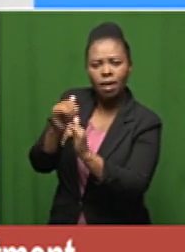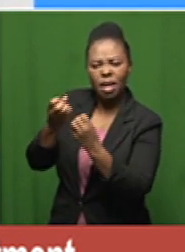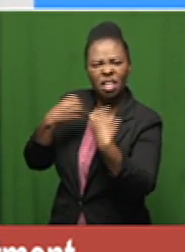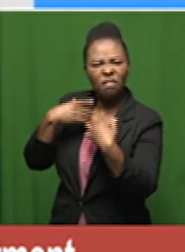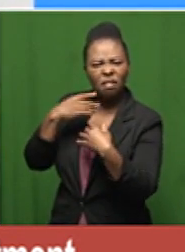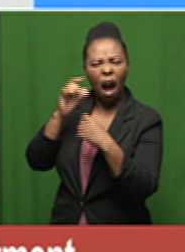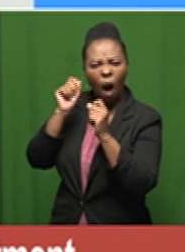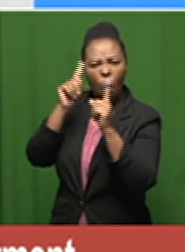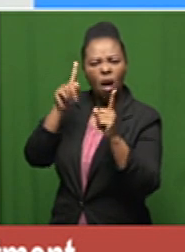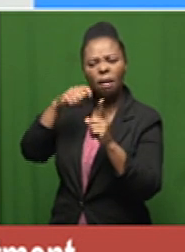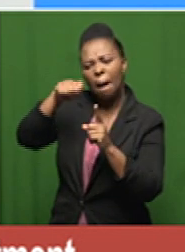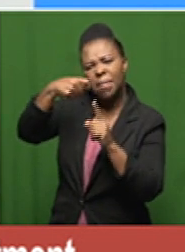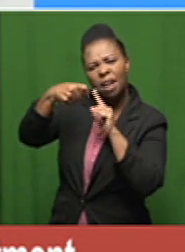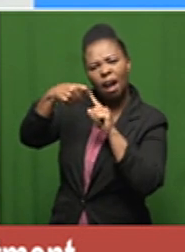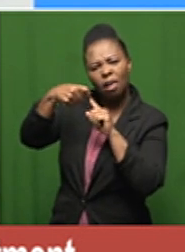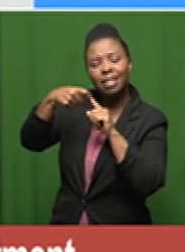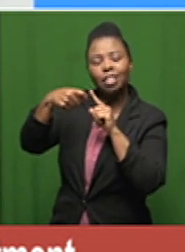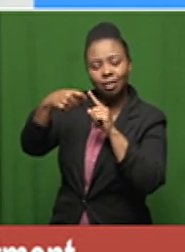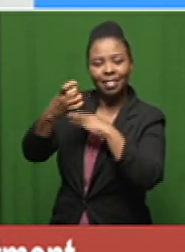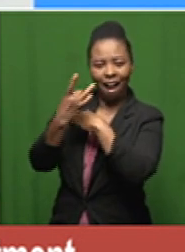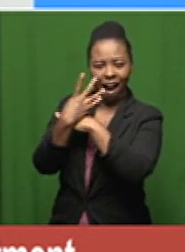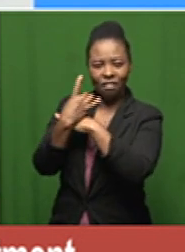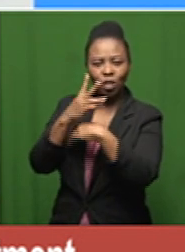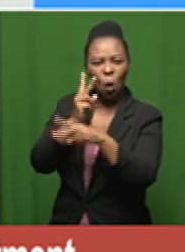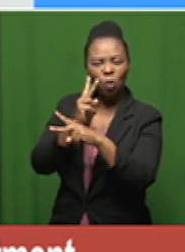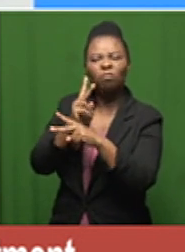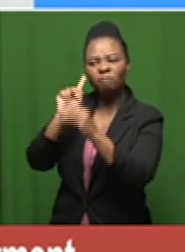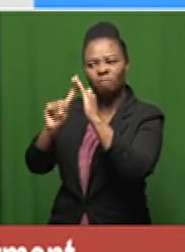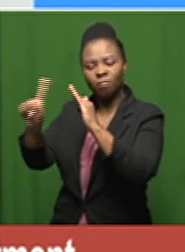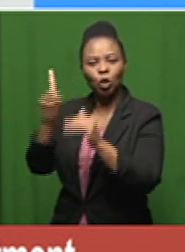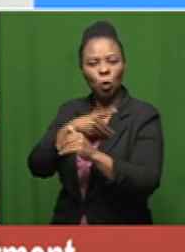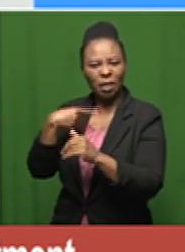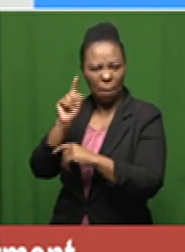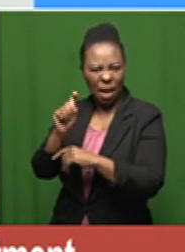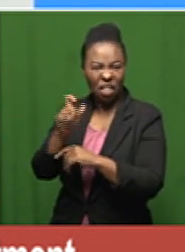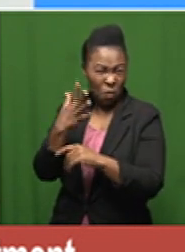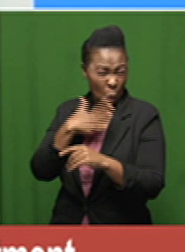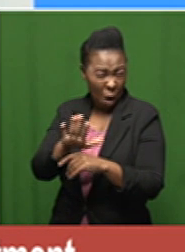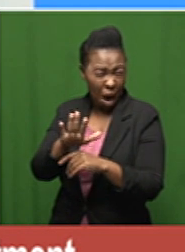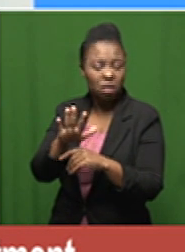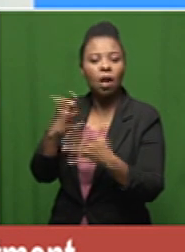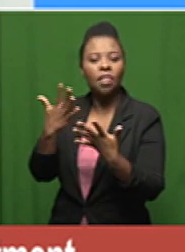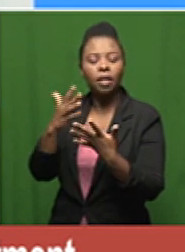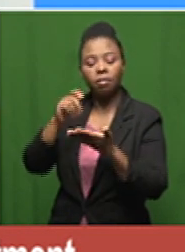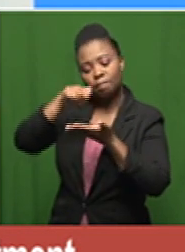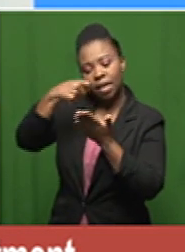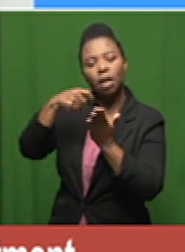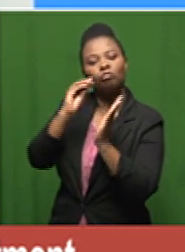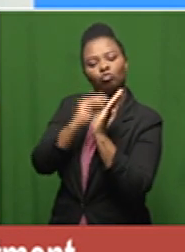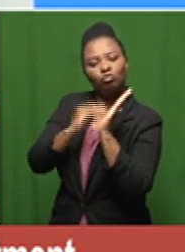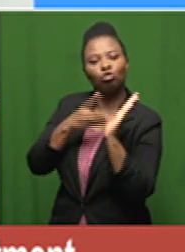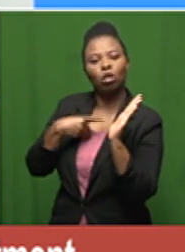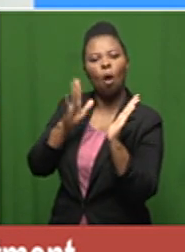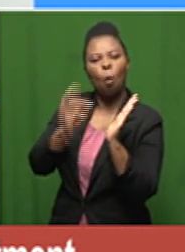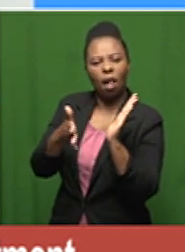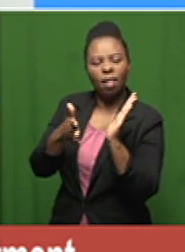i need to take they did also advise me that i could go and see a doctor if i wanted who would prescribe medication for me but